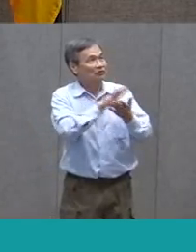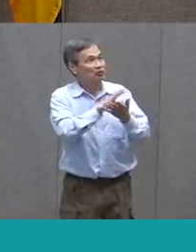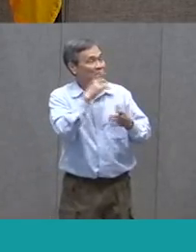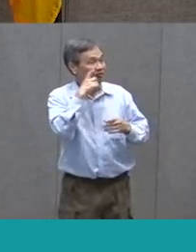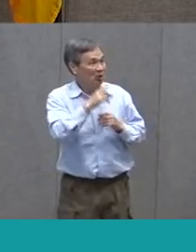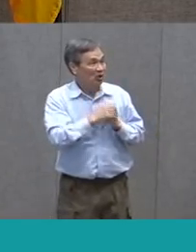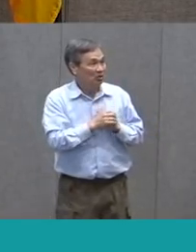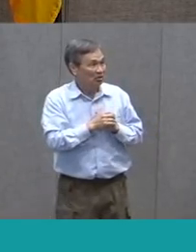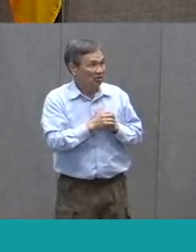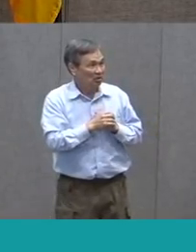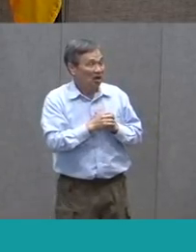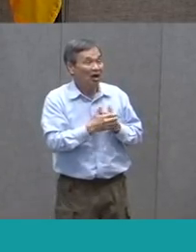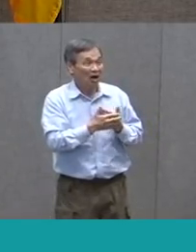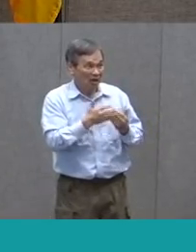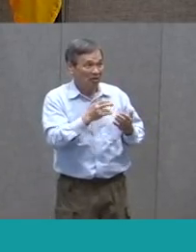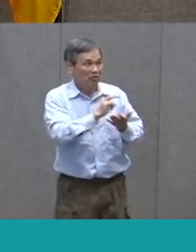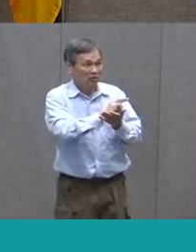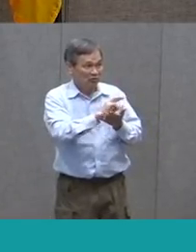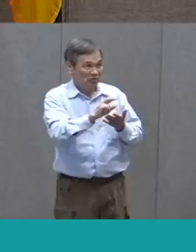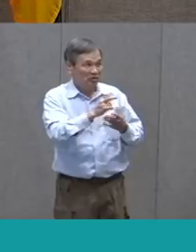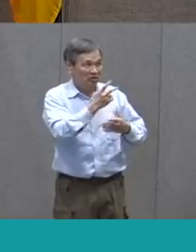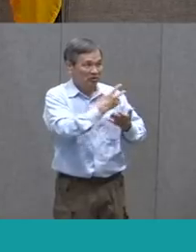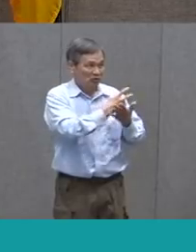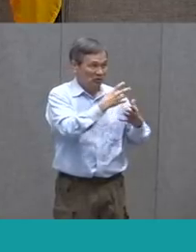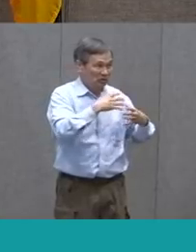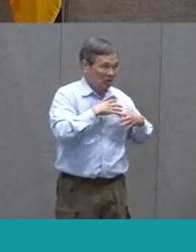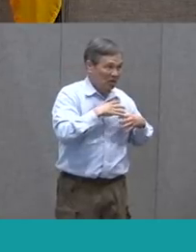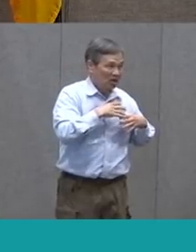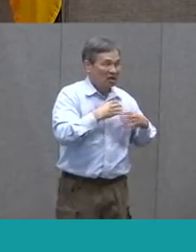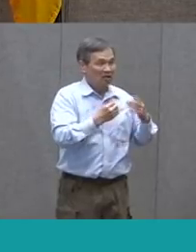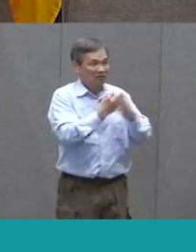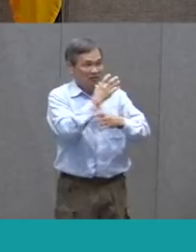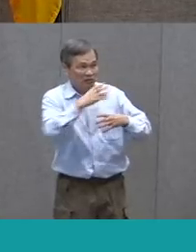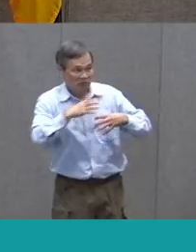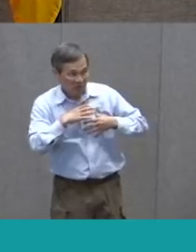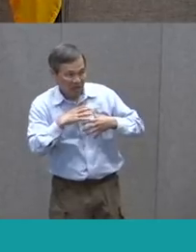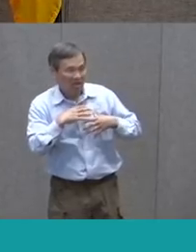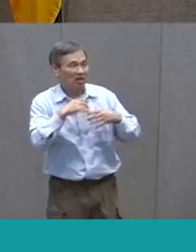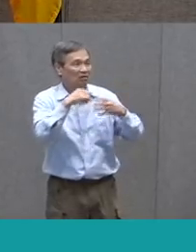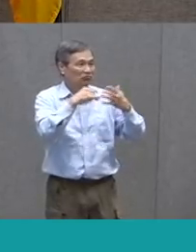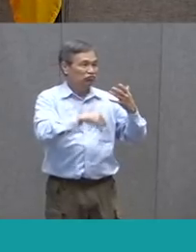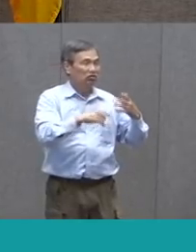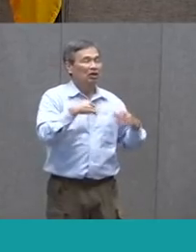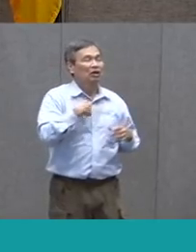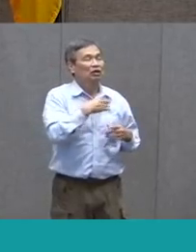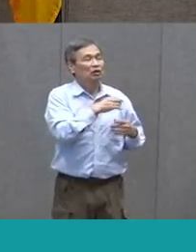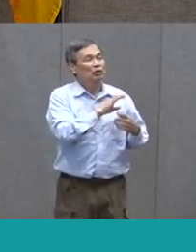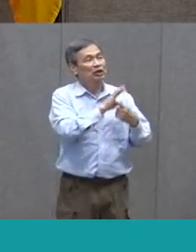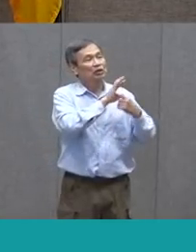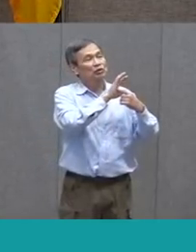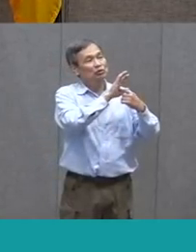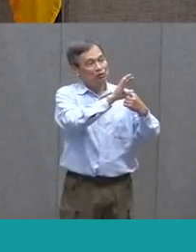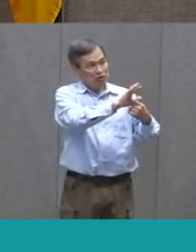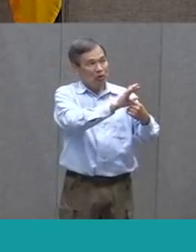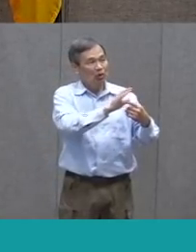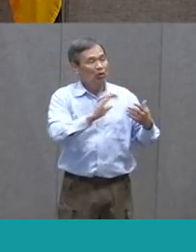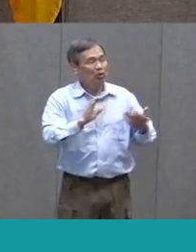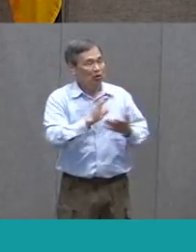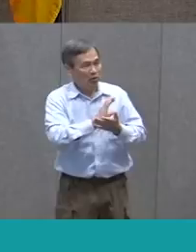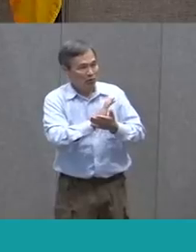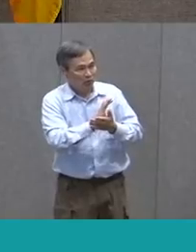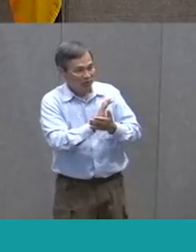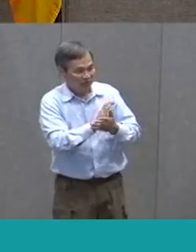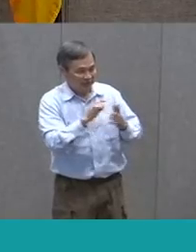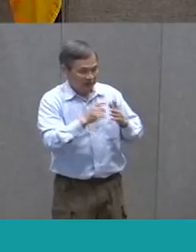for about three weeks. They've had two weeks off and then a spring break. And we start showing, this show's going to show on April